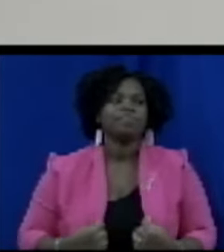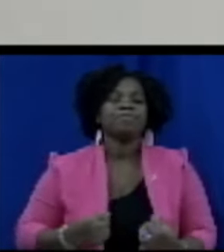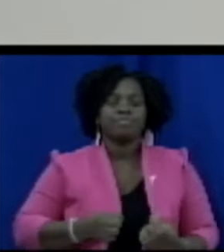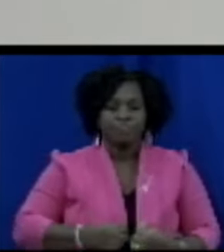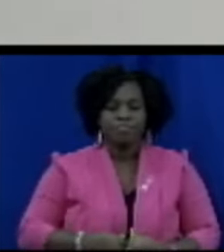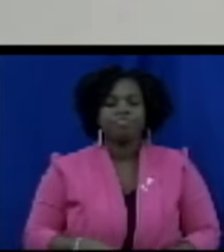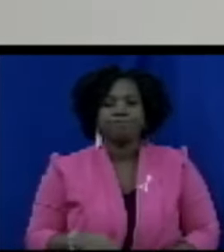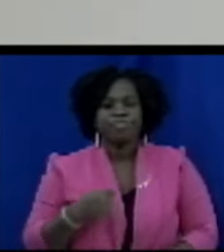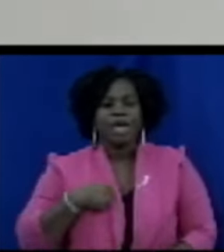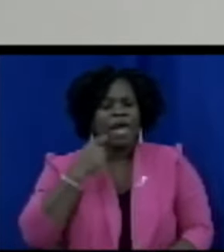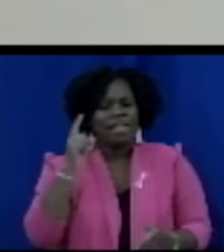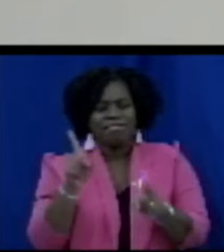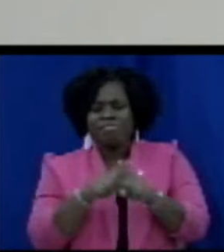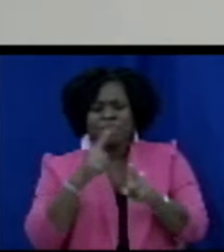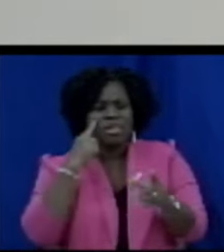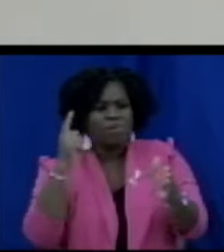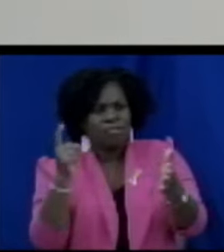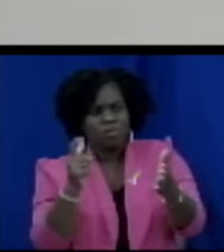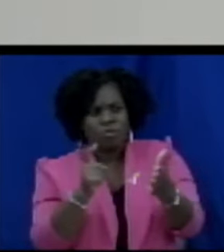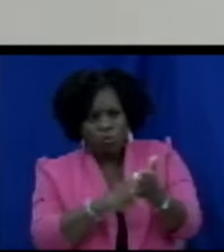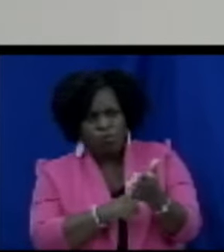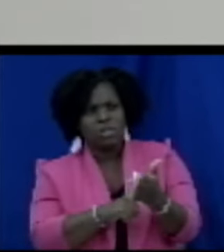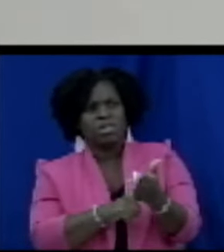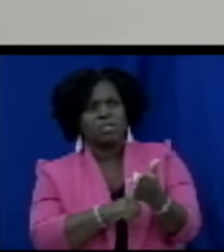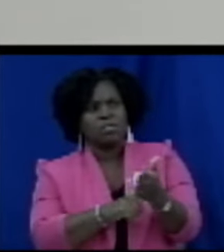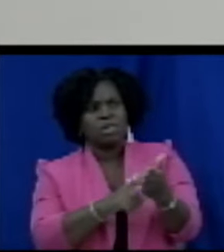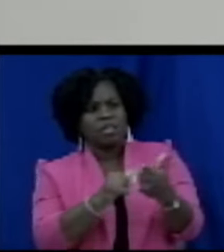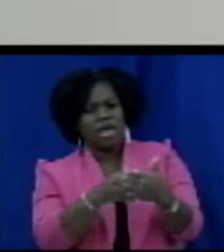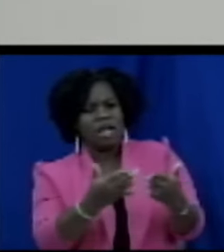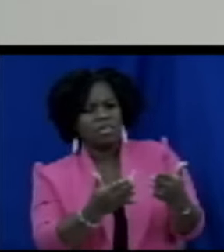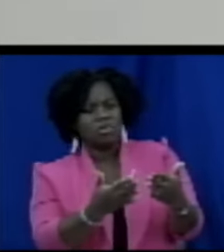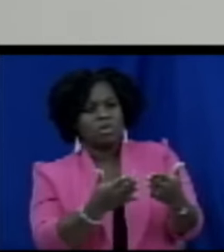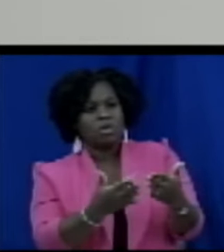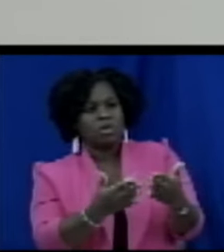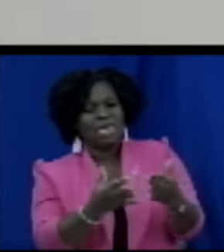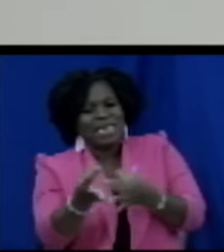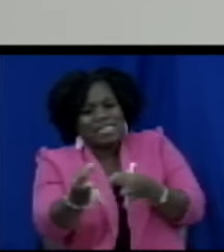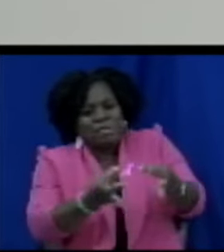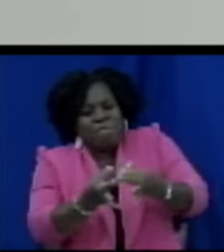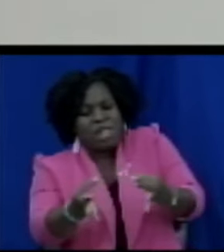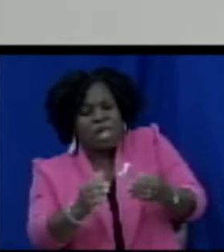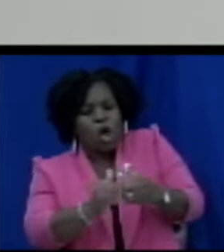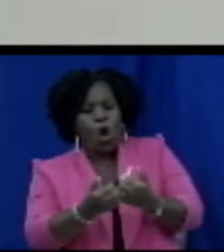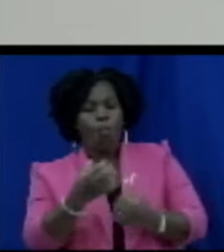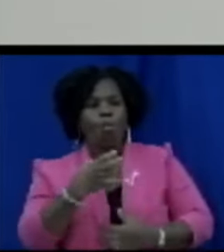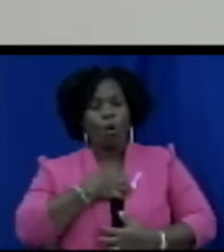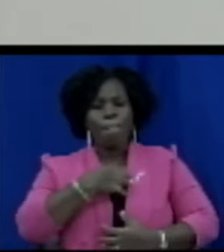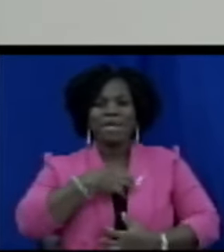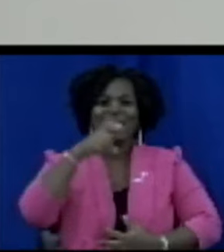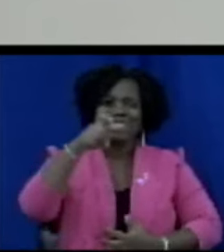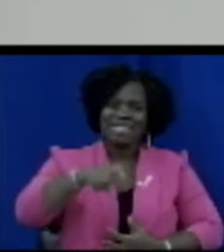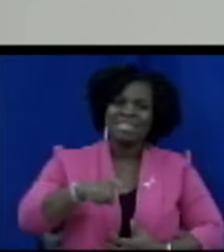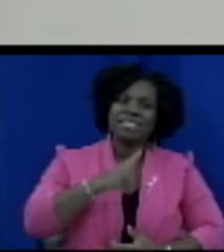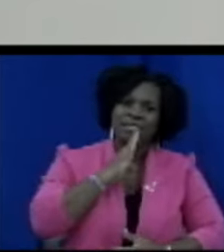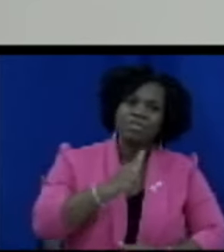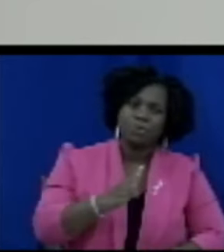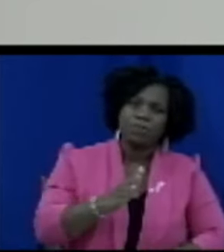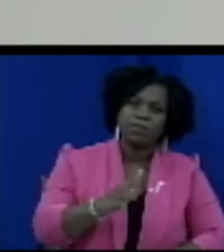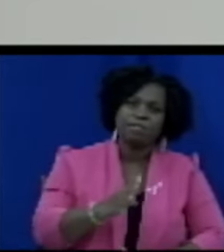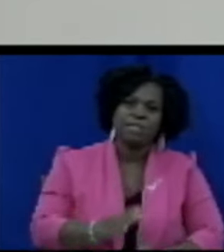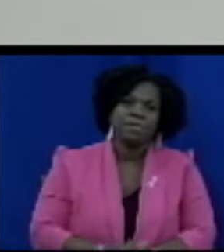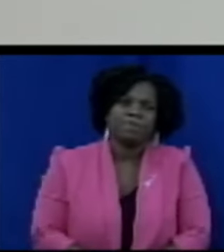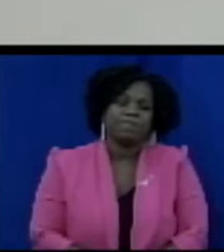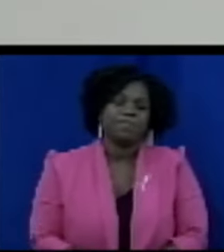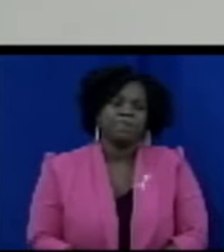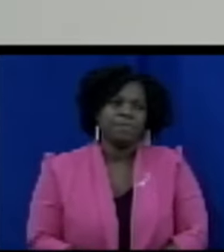should be like and so I must give credit to the framers of this legislation in being so comprehensive with ensuring